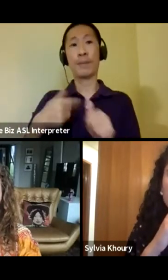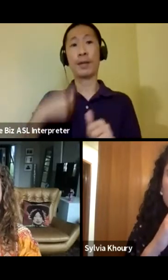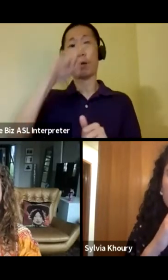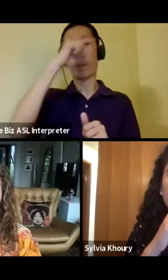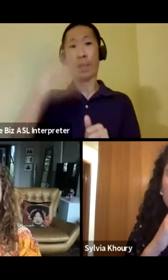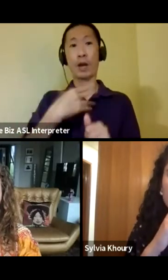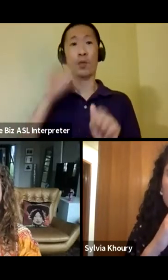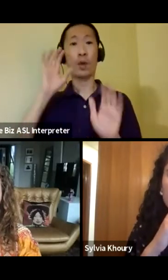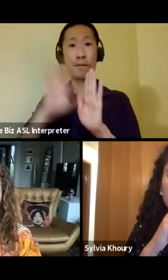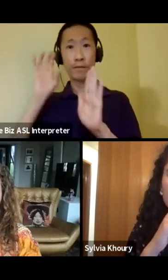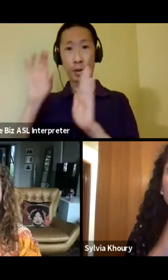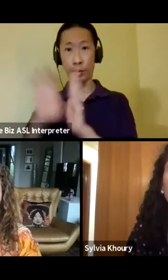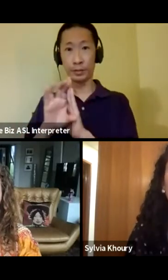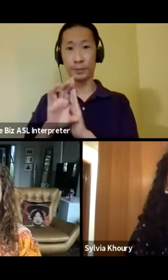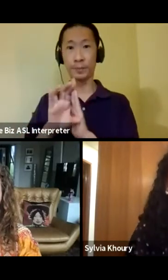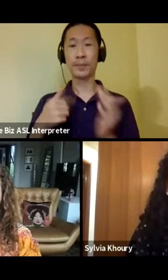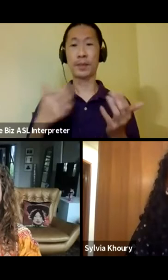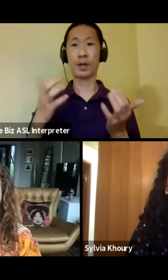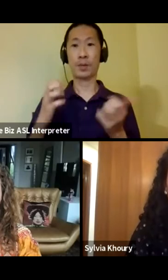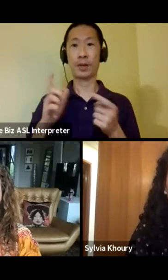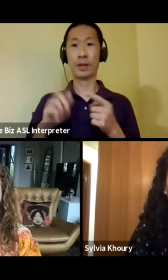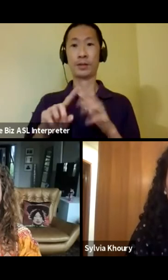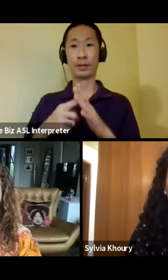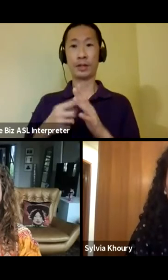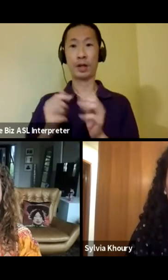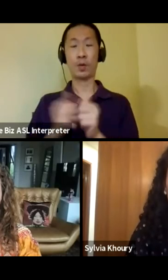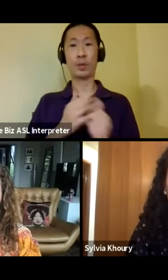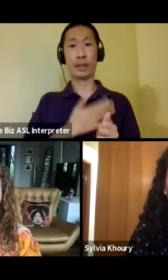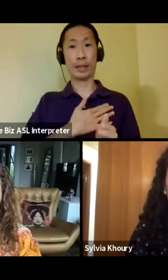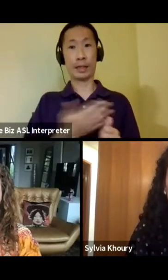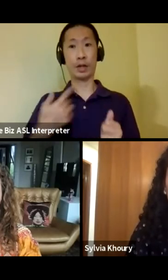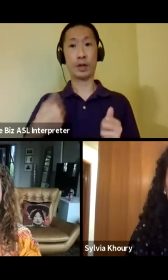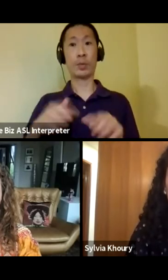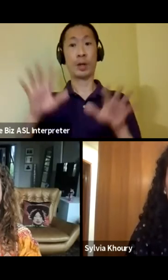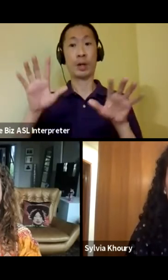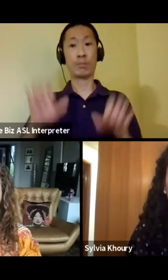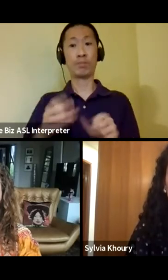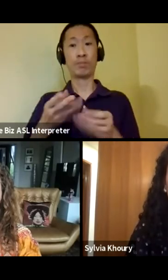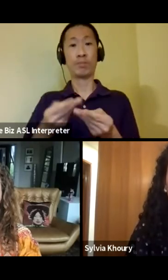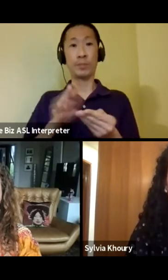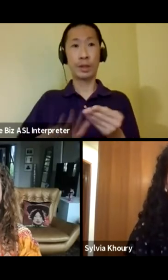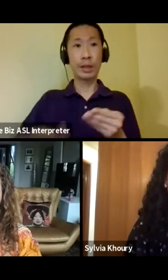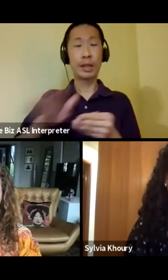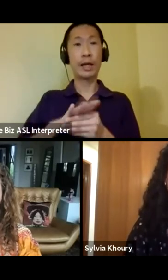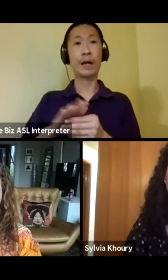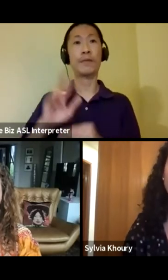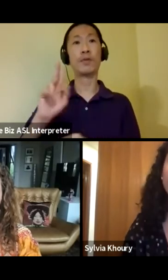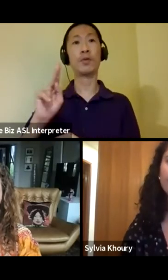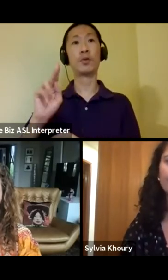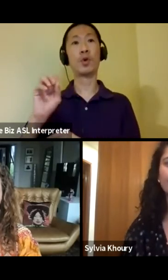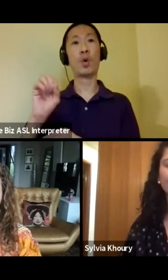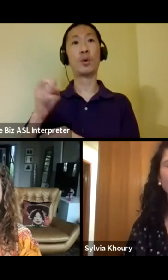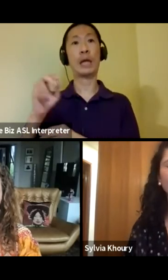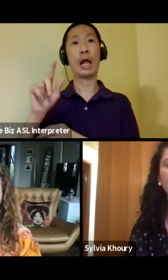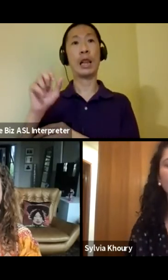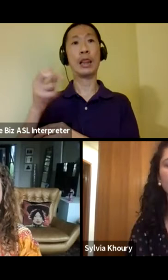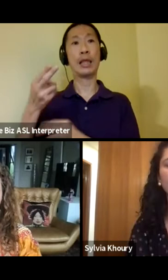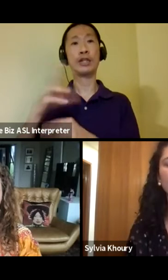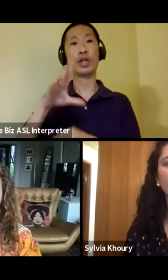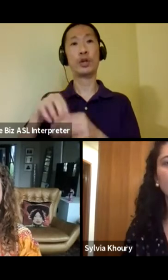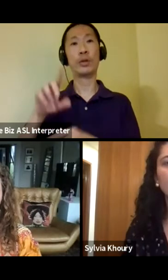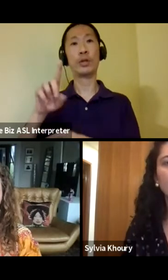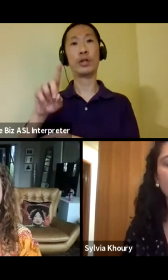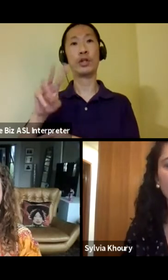i would like to begin by acknowledging that we're on the traditional land of the coast salish people including the duwamish people